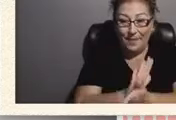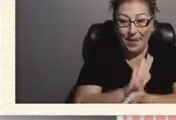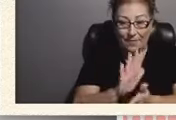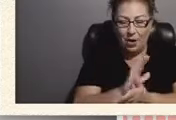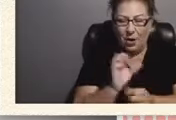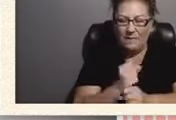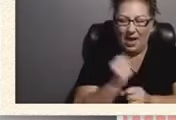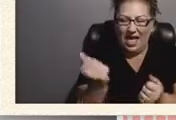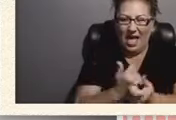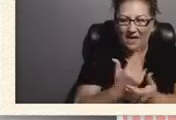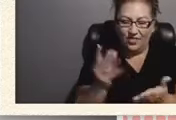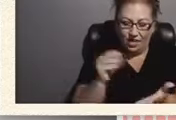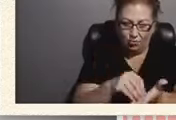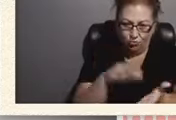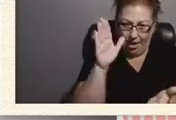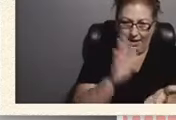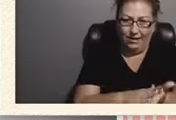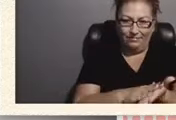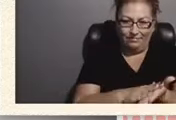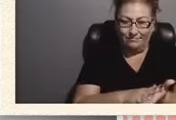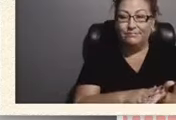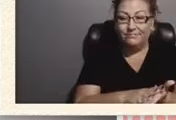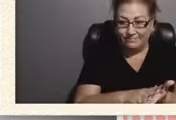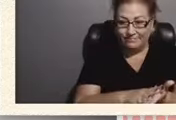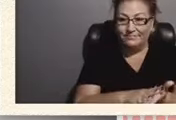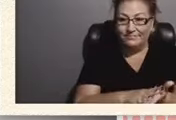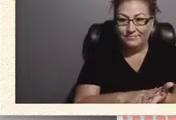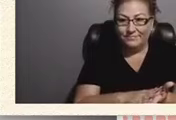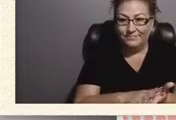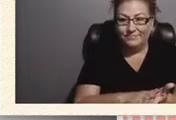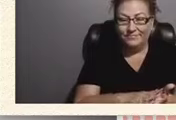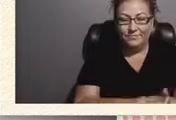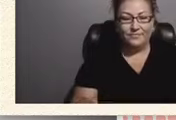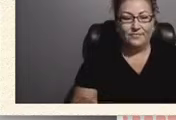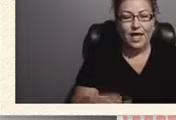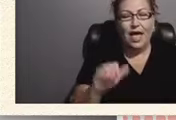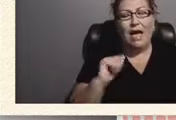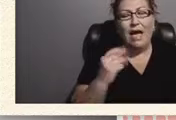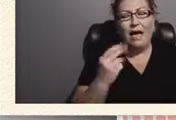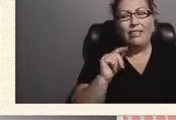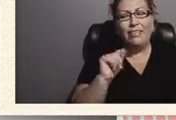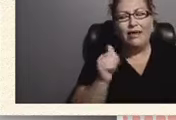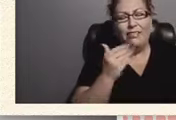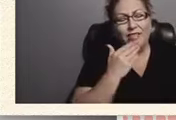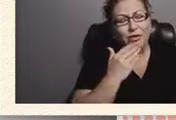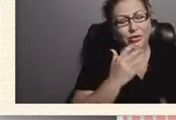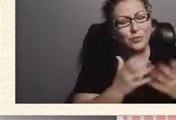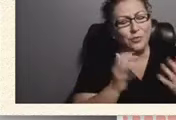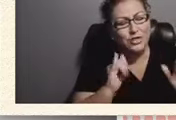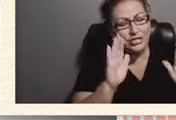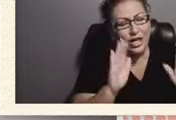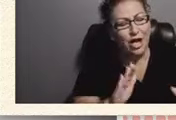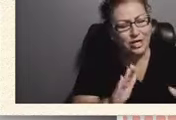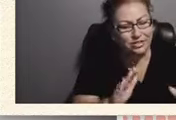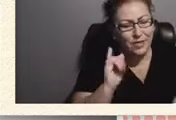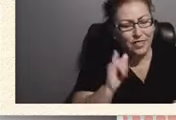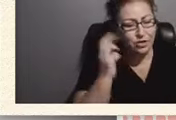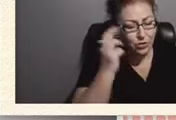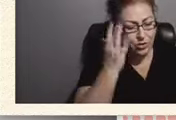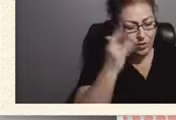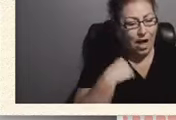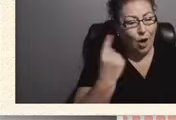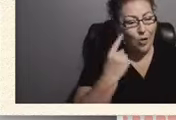in writing. That's it. Agatha, thank you so much. That was awesome. There's a reason why I always think of you